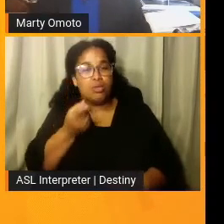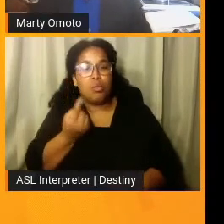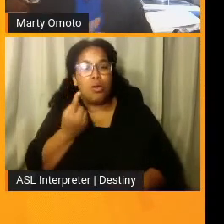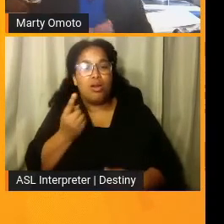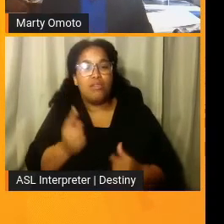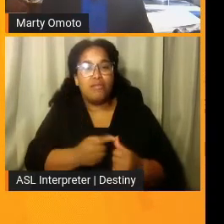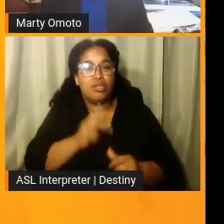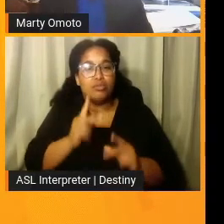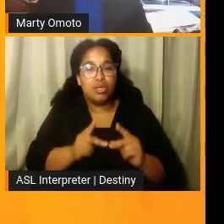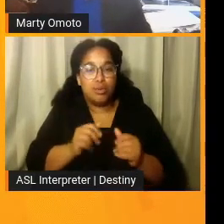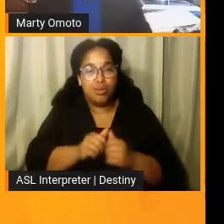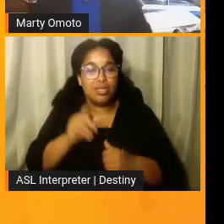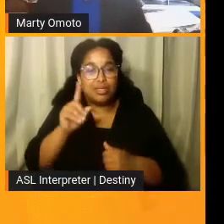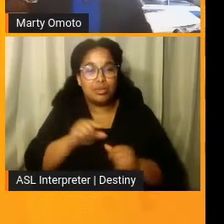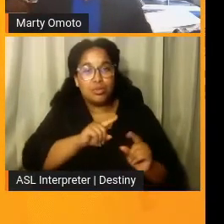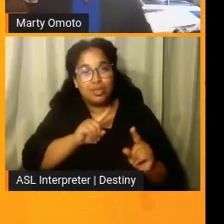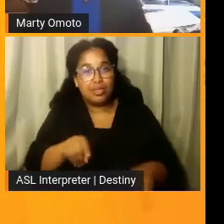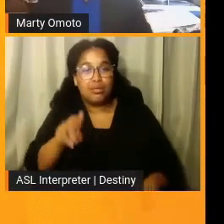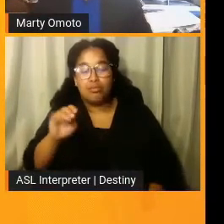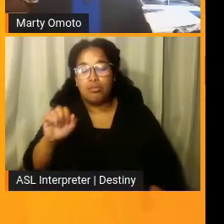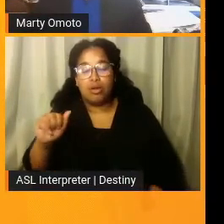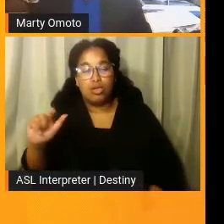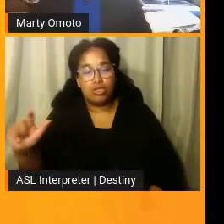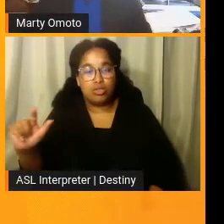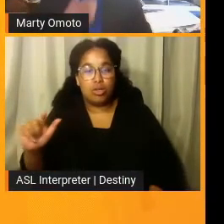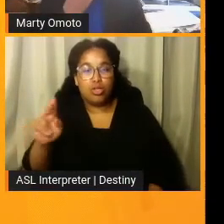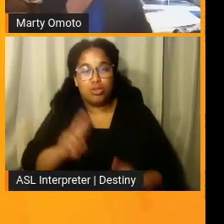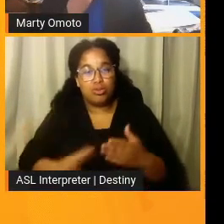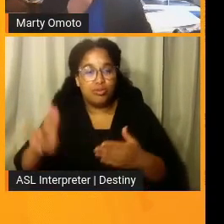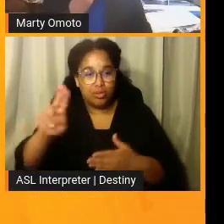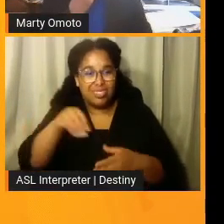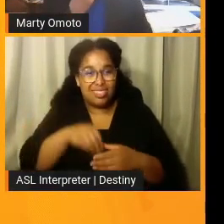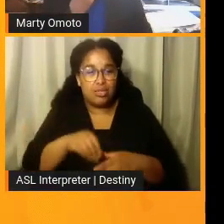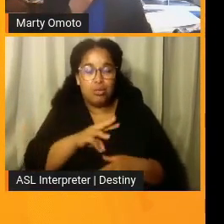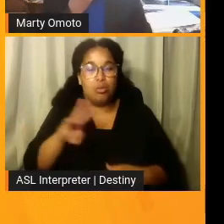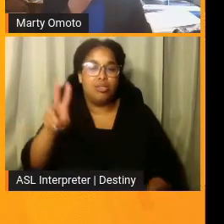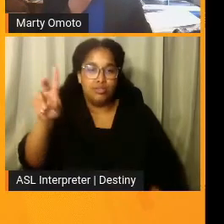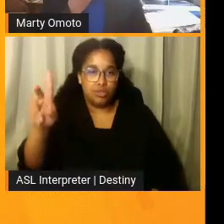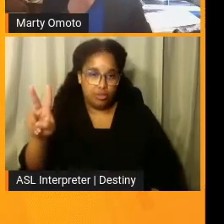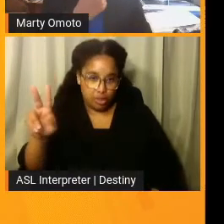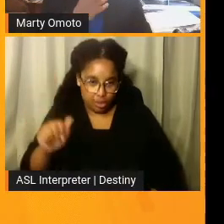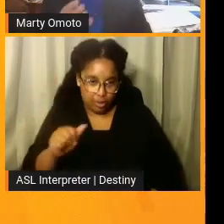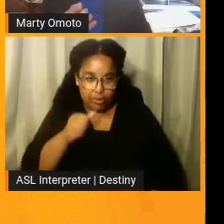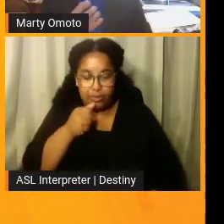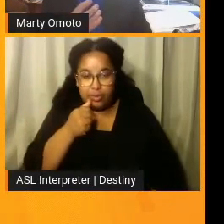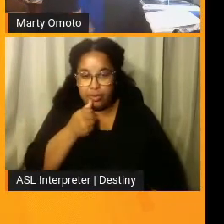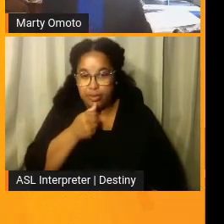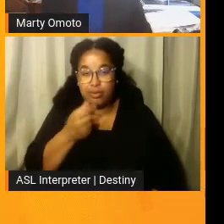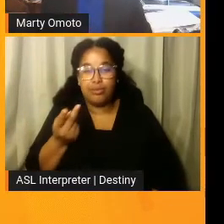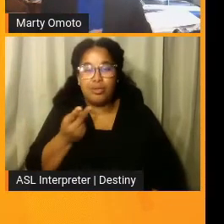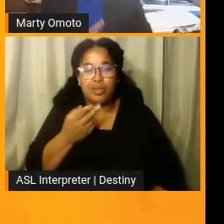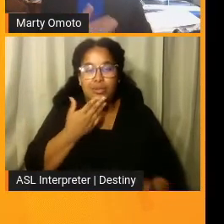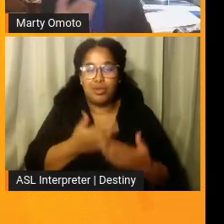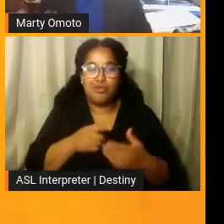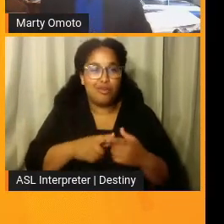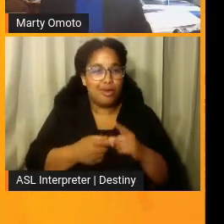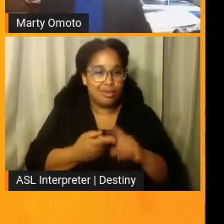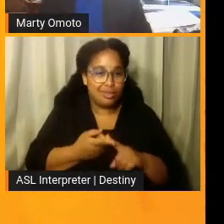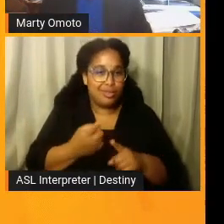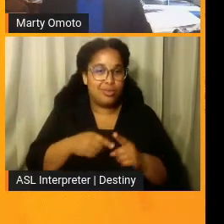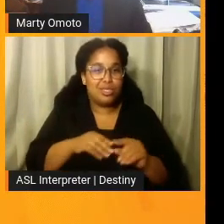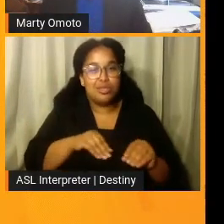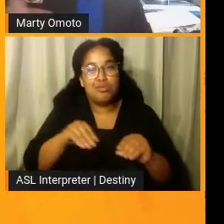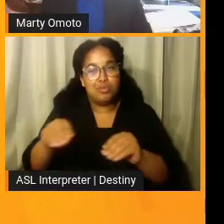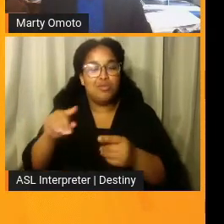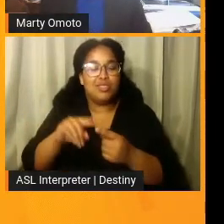disabilities to actually attend Marshall University in West Virginia. And, uh, we became very good friends when she moved to